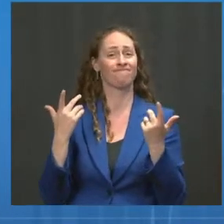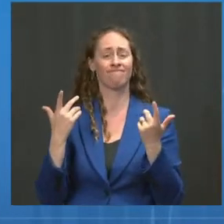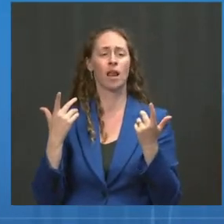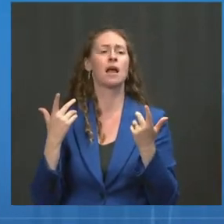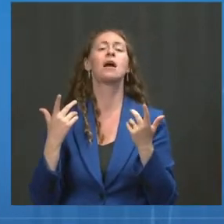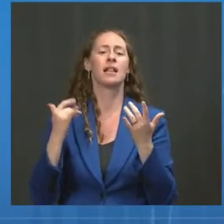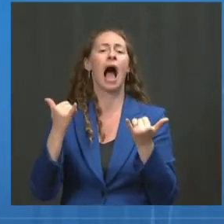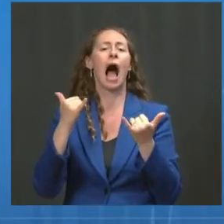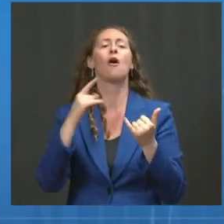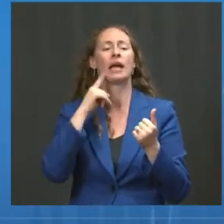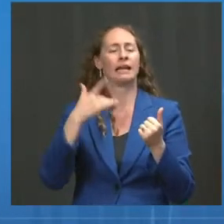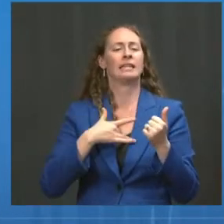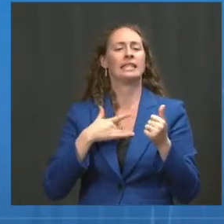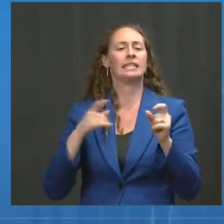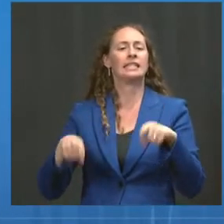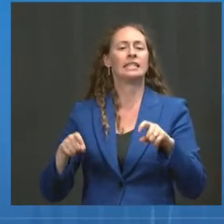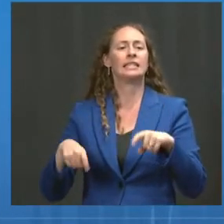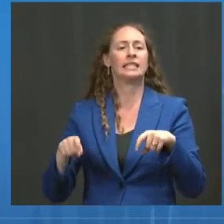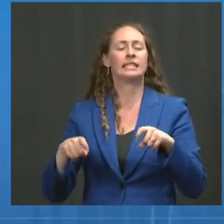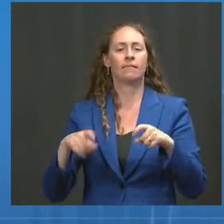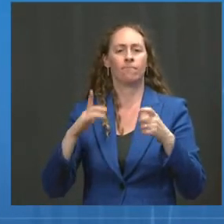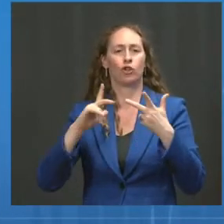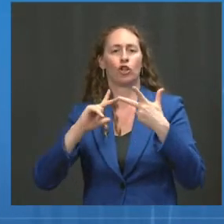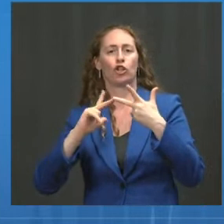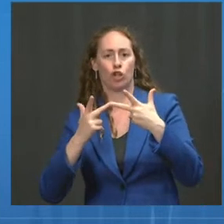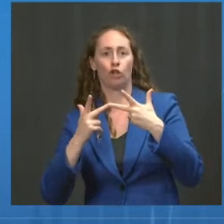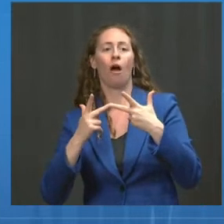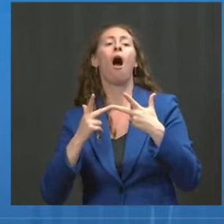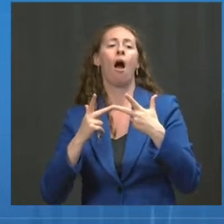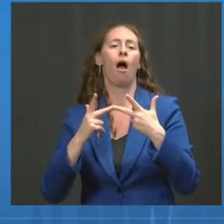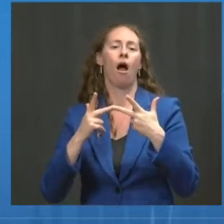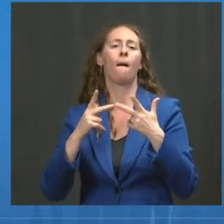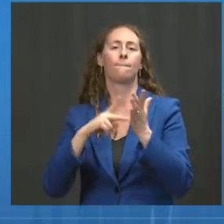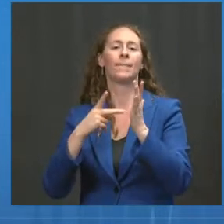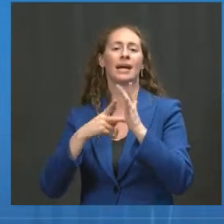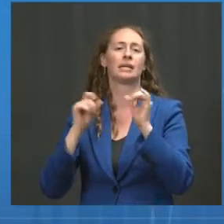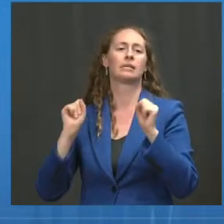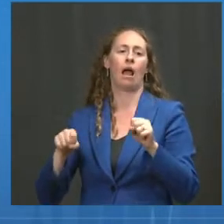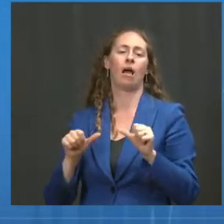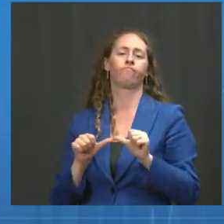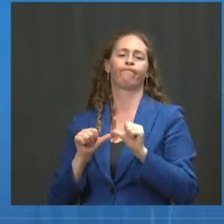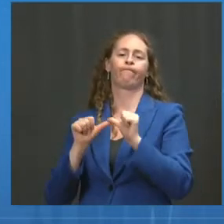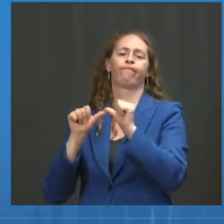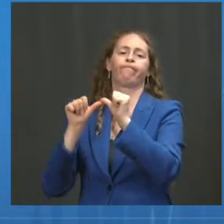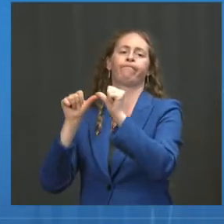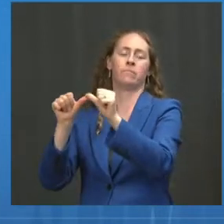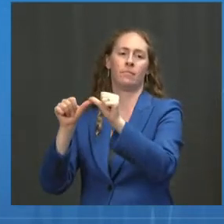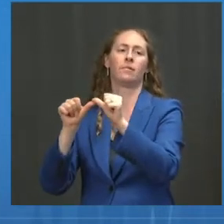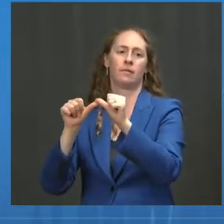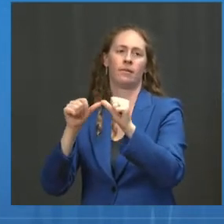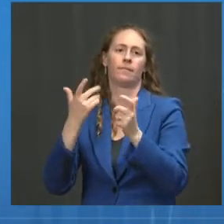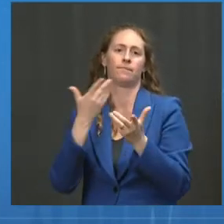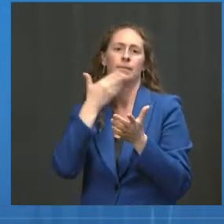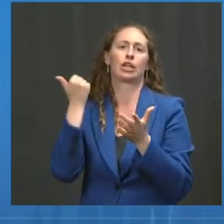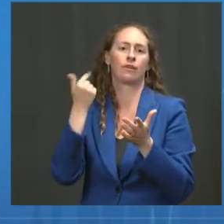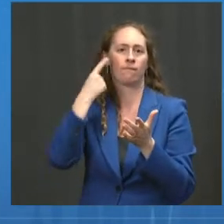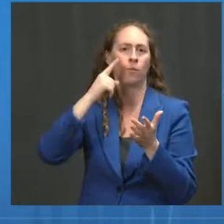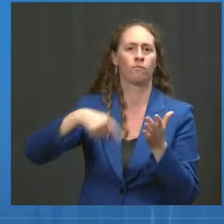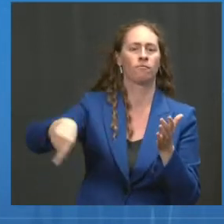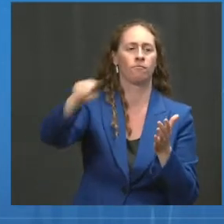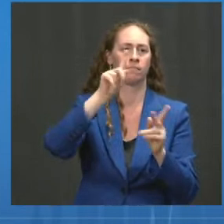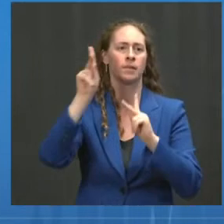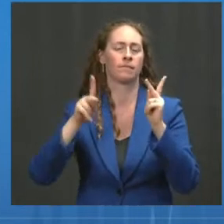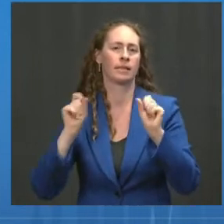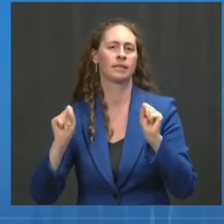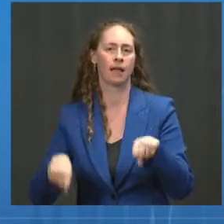be offering a third dose of vaccine to our immunocompromised people, anyone immunocompromised is eligible for vaccination.